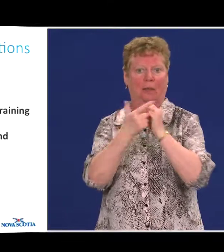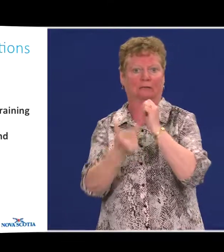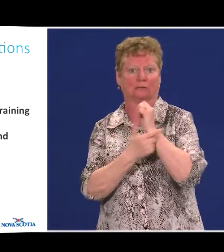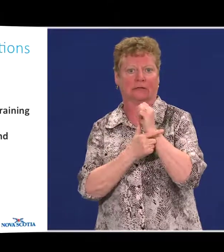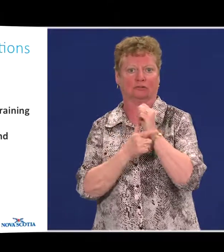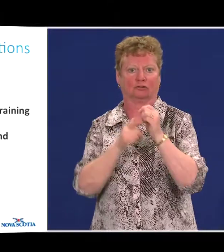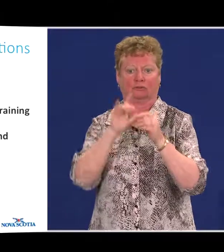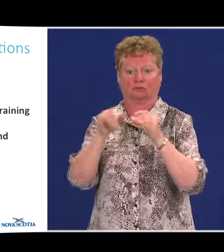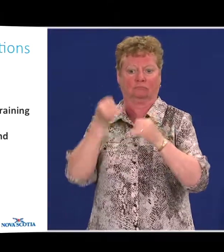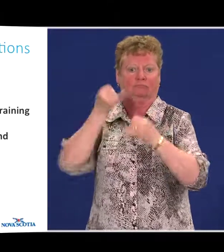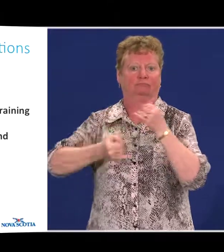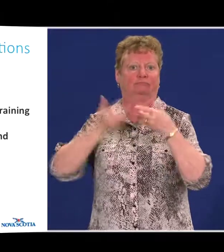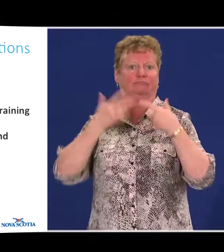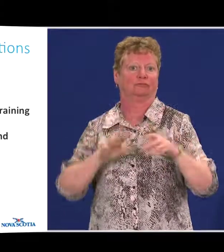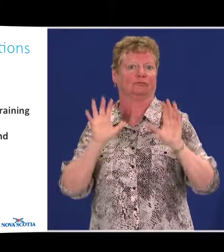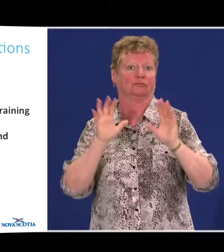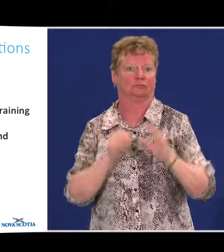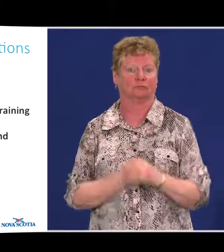finalized.